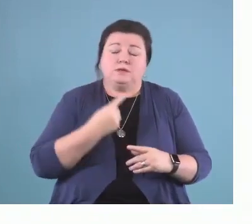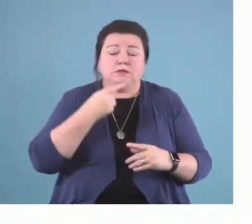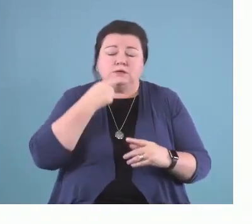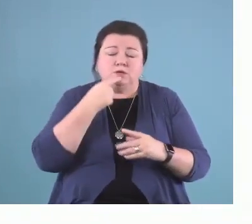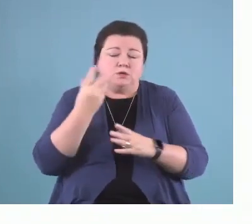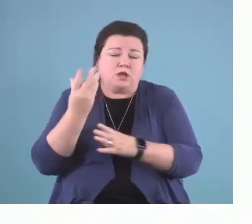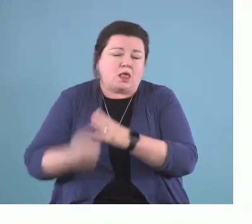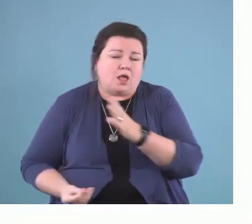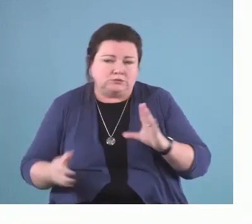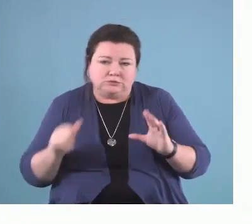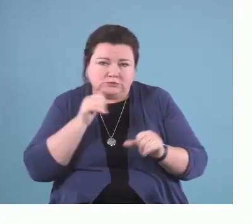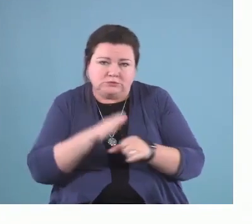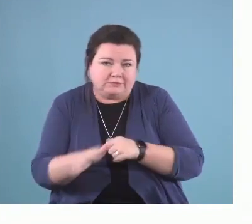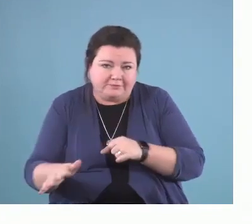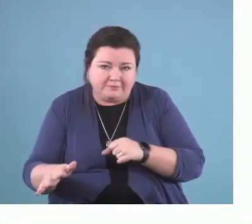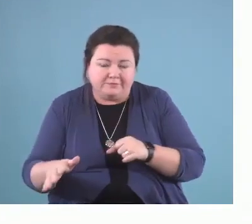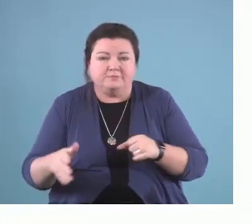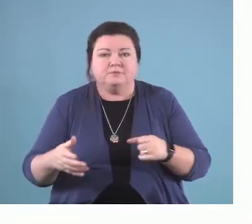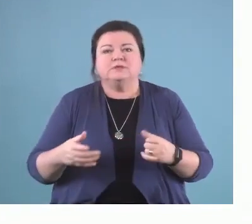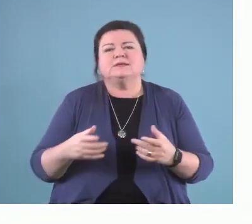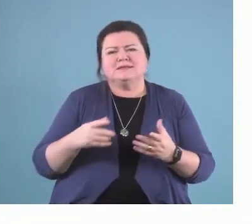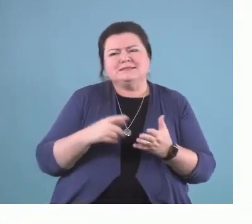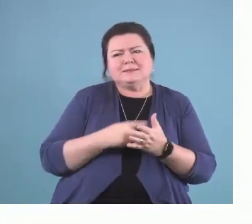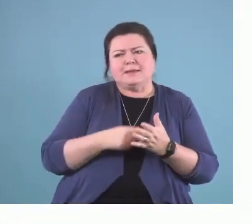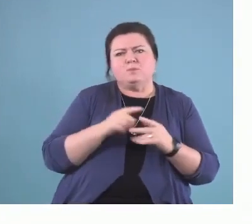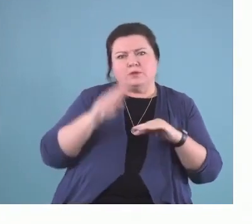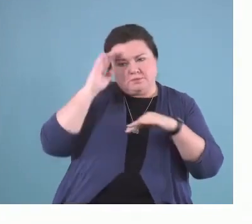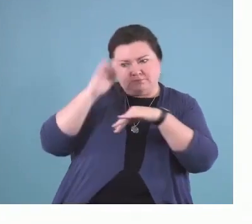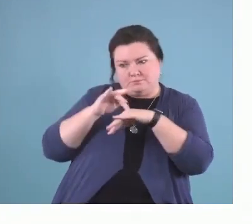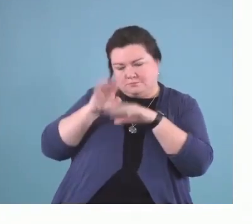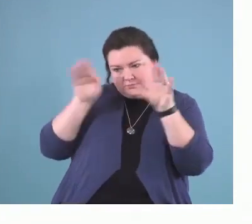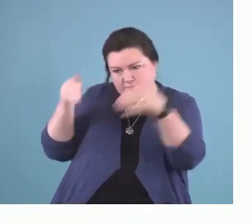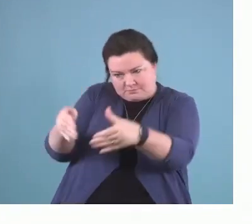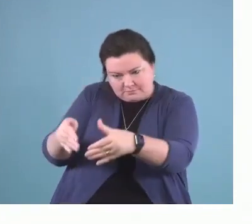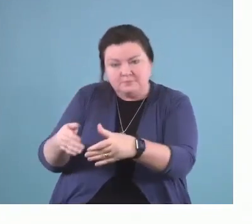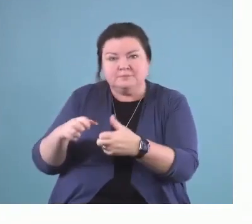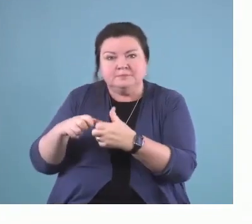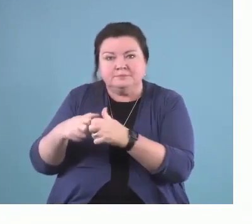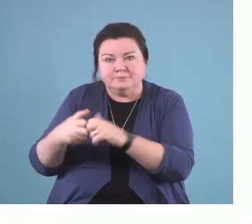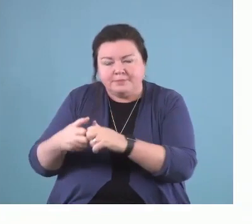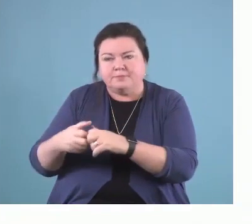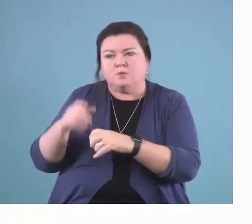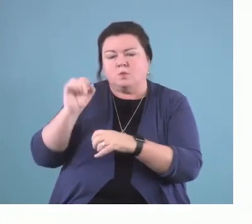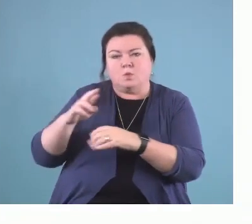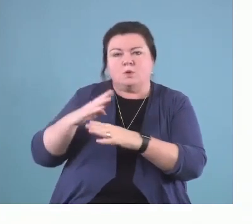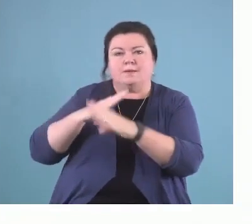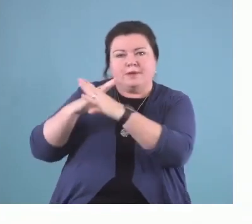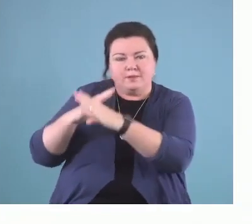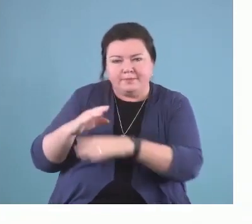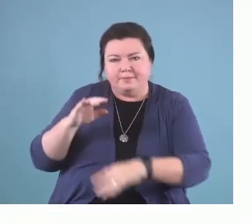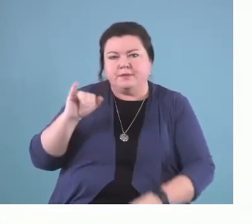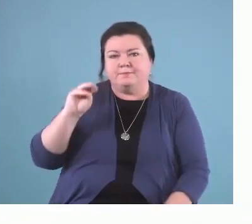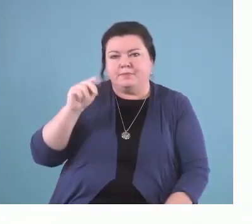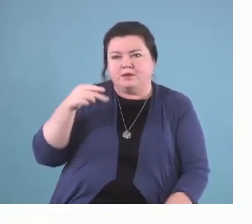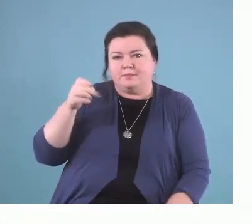Appointment after appointment, we often treat the impairment or the problem, but I don't always meet with success because